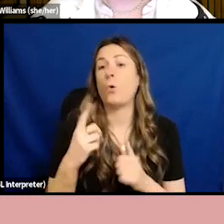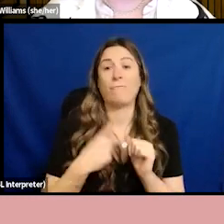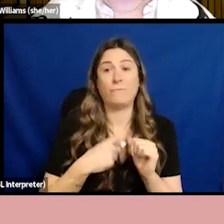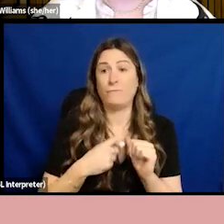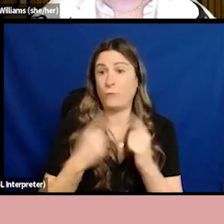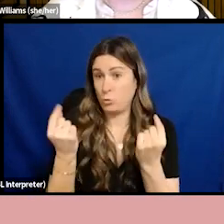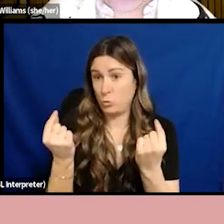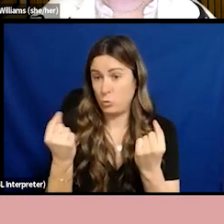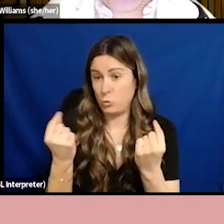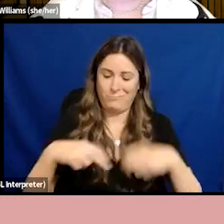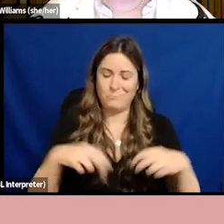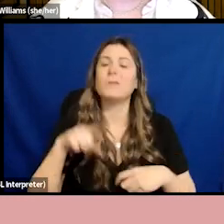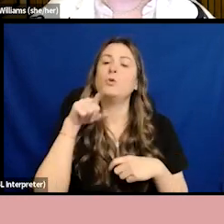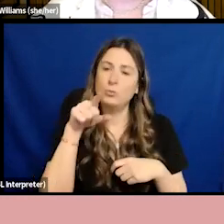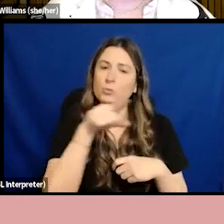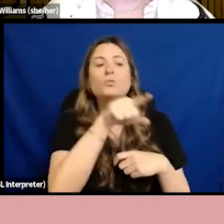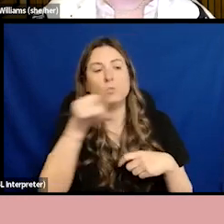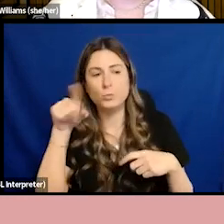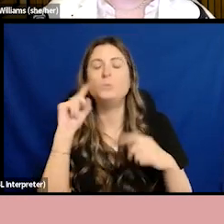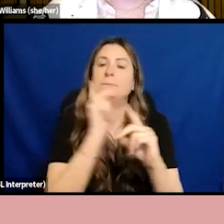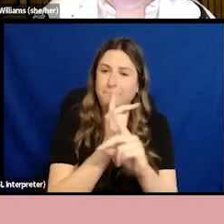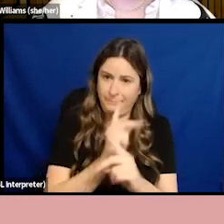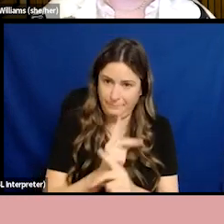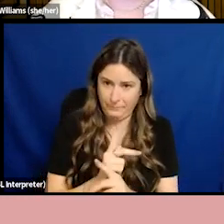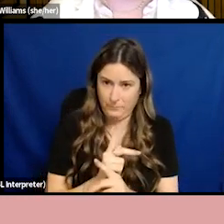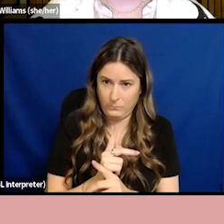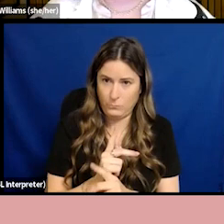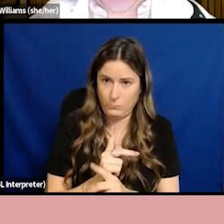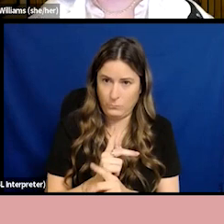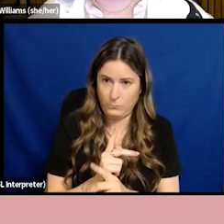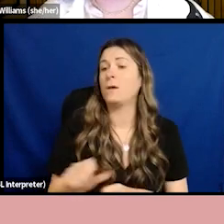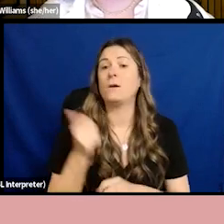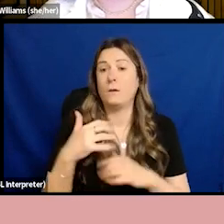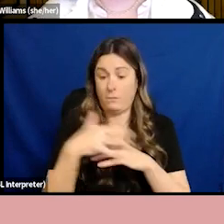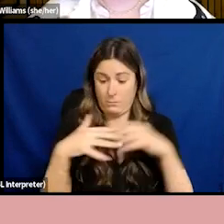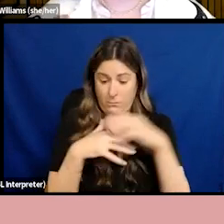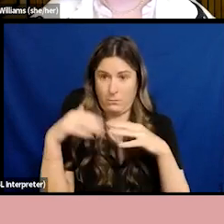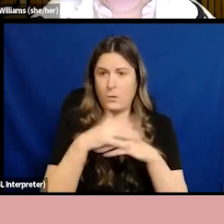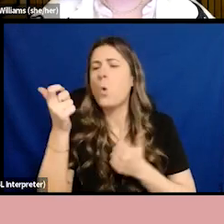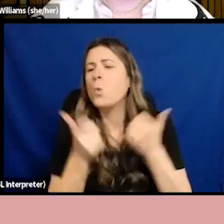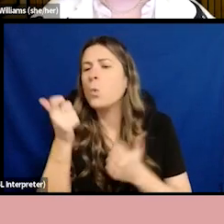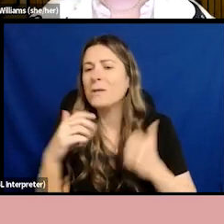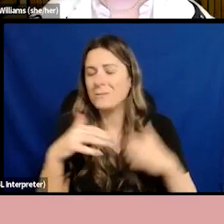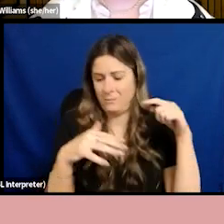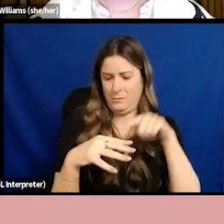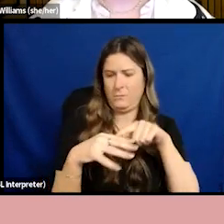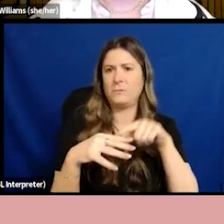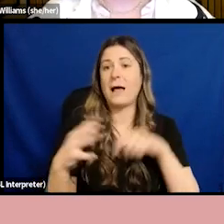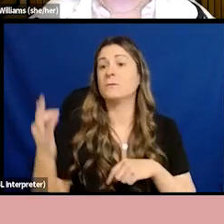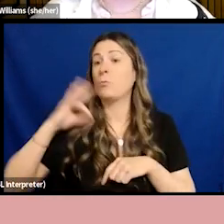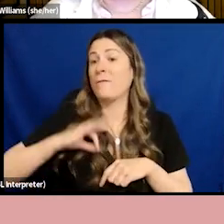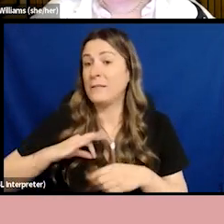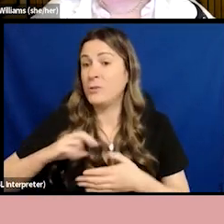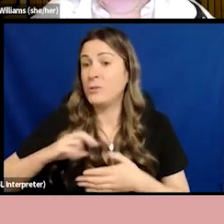marginalised. Take these privileges and look for ways that you can address the areas of your life